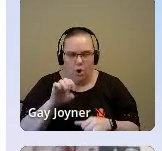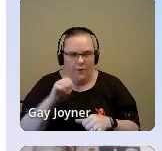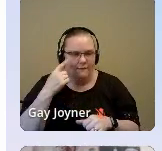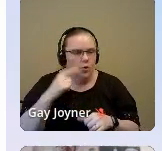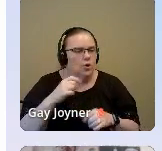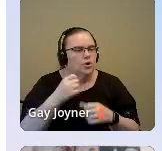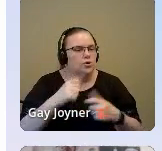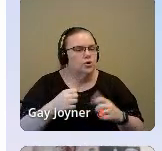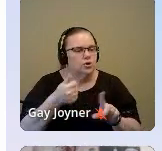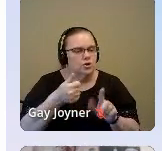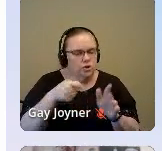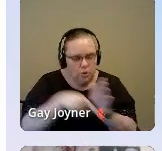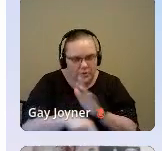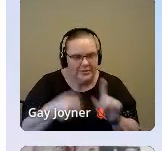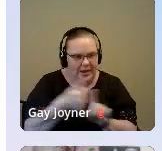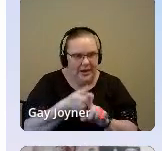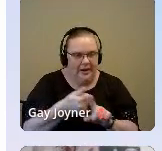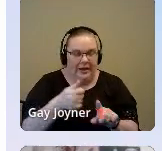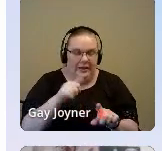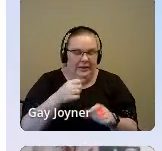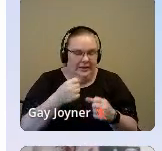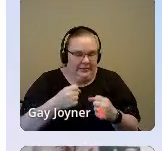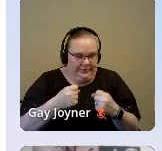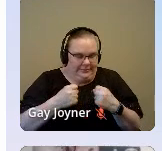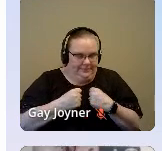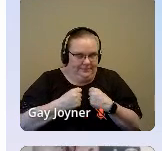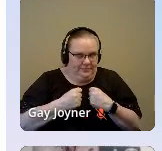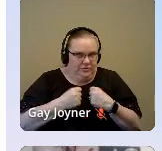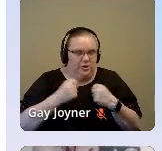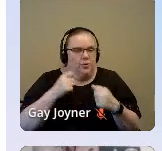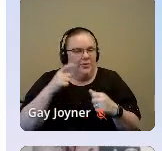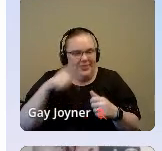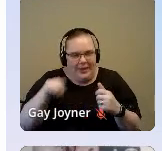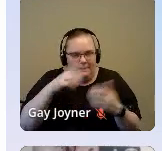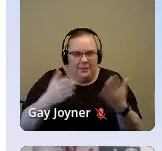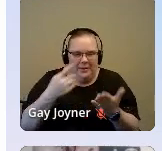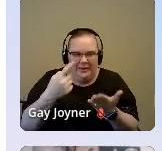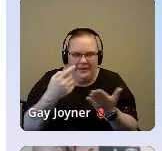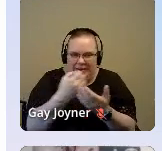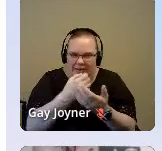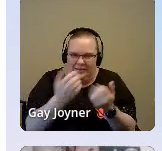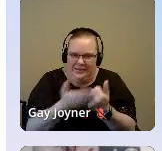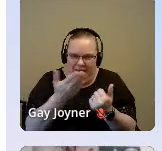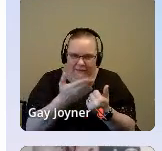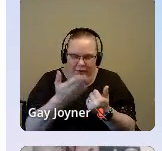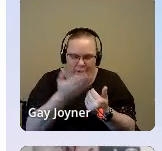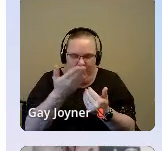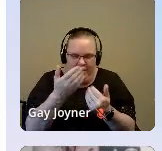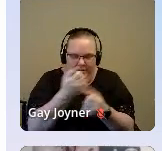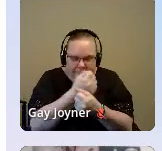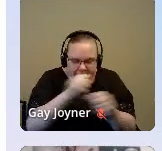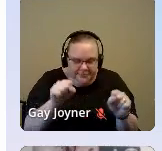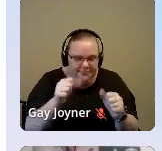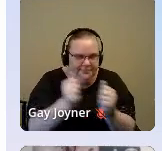may be safer to discuss without a potential negative impact from their loved ones or providers. So you might be talking to someone who's dealing with suicidality and who's